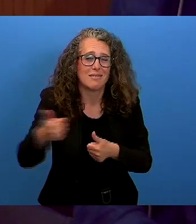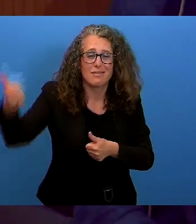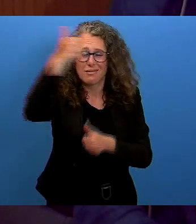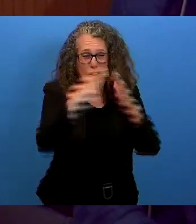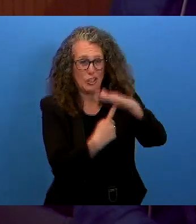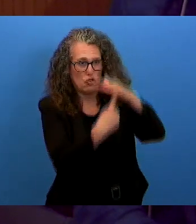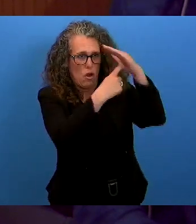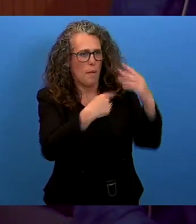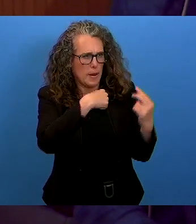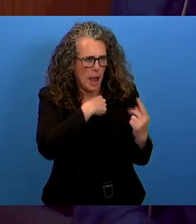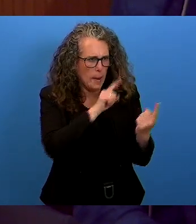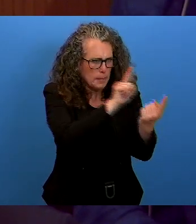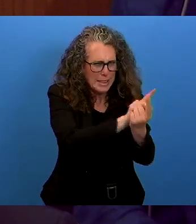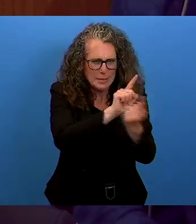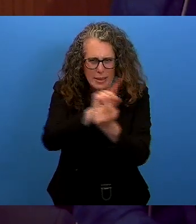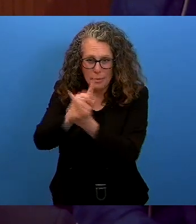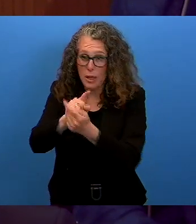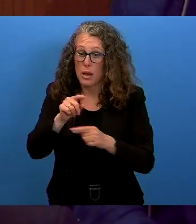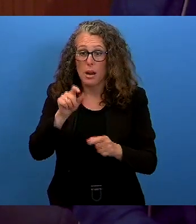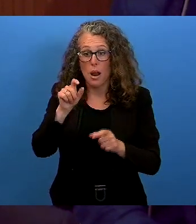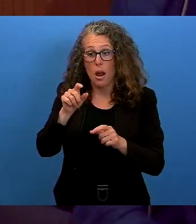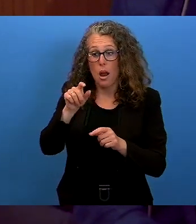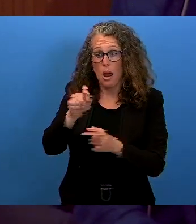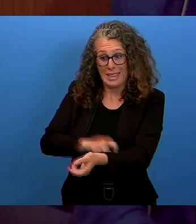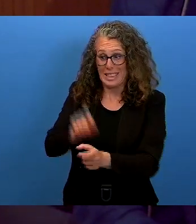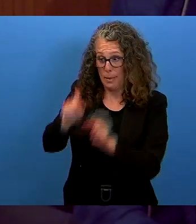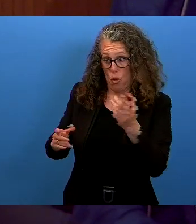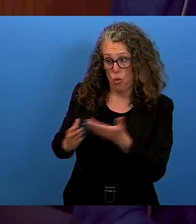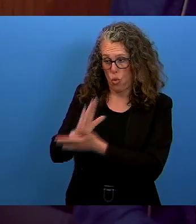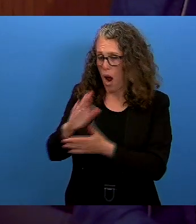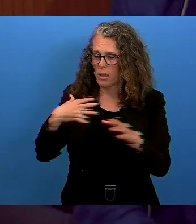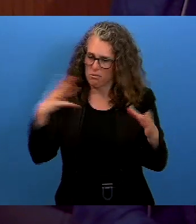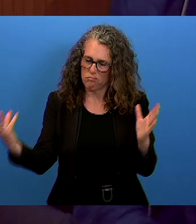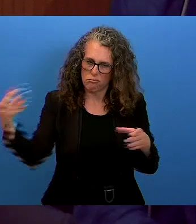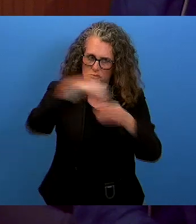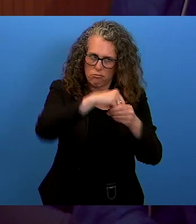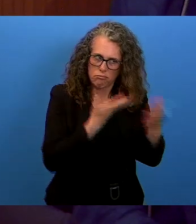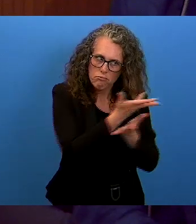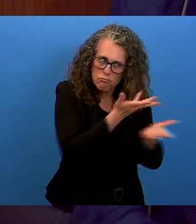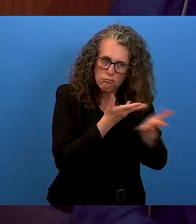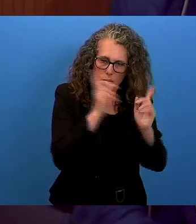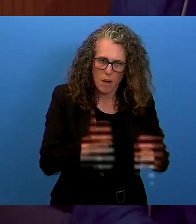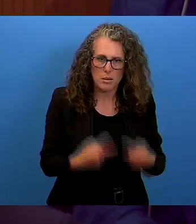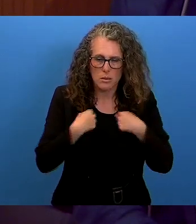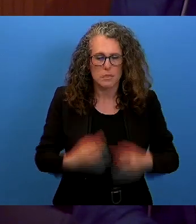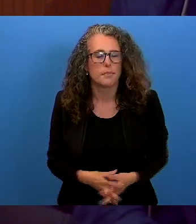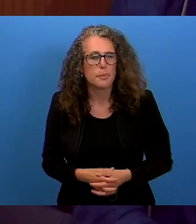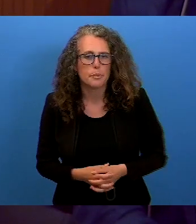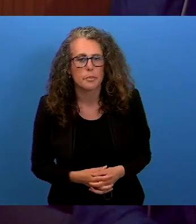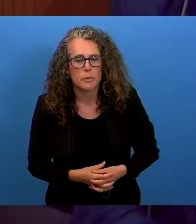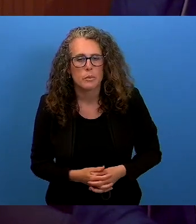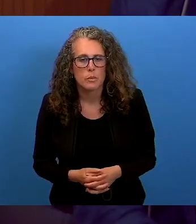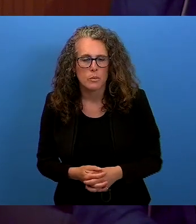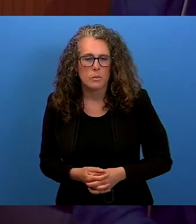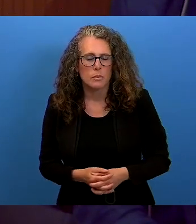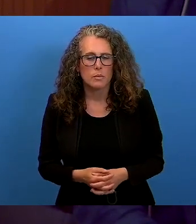rights of indigenous peoples is always part of the discussion with them. It's also a testament